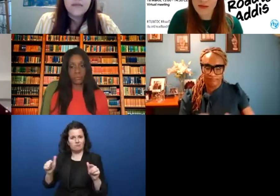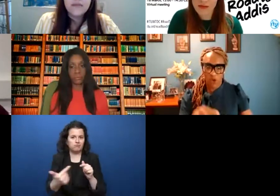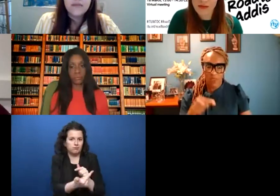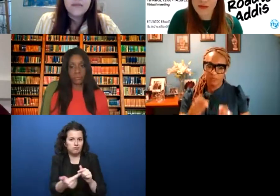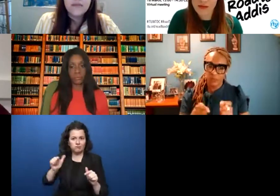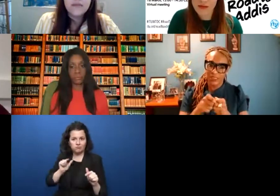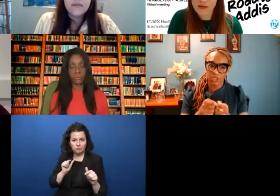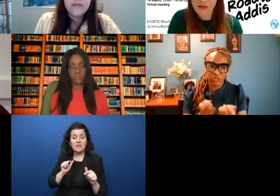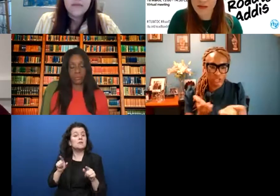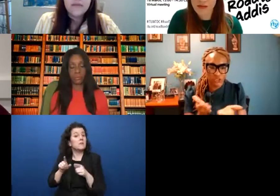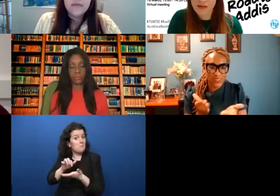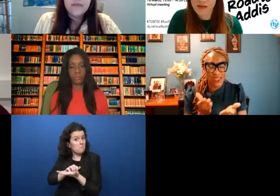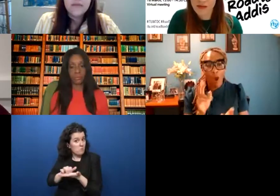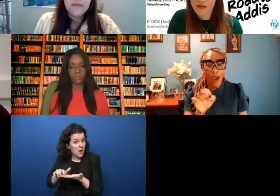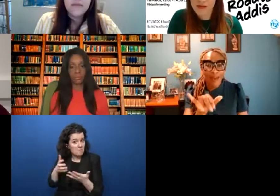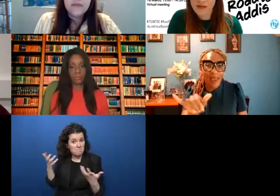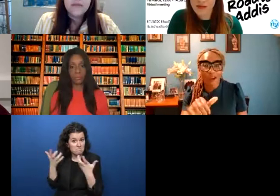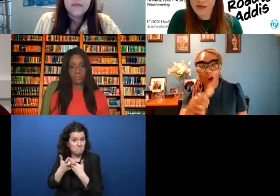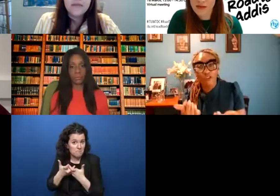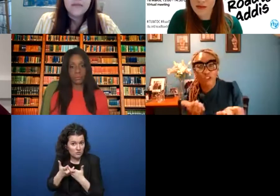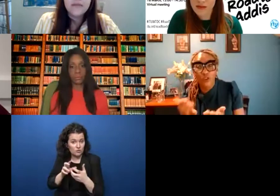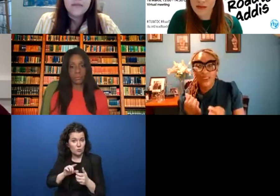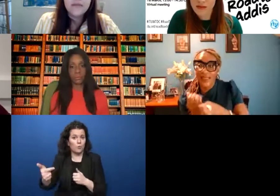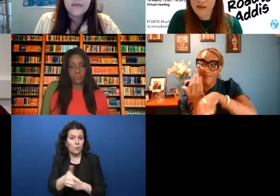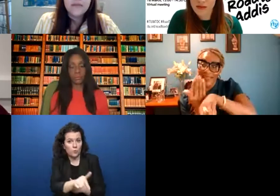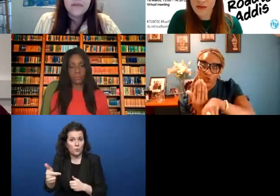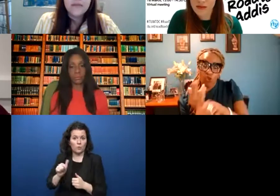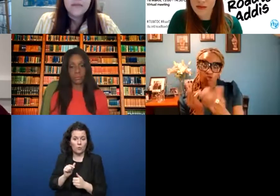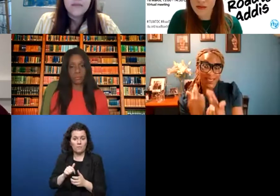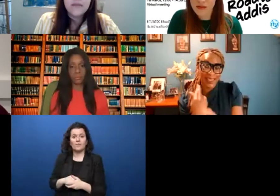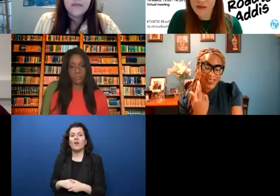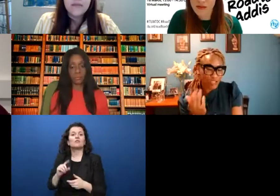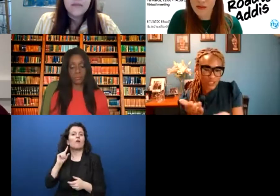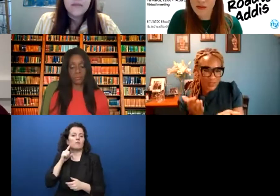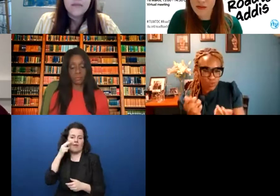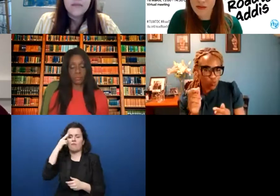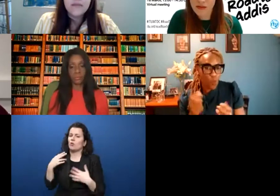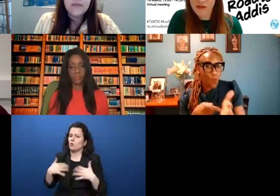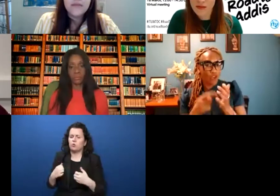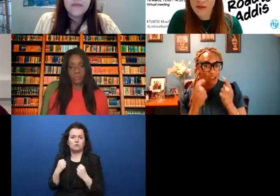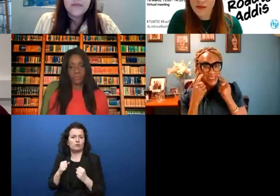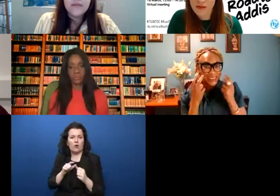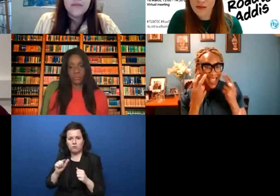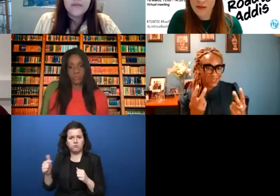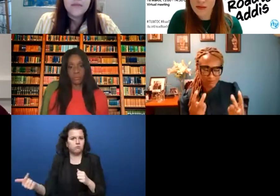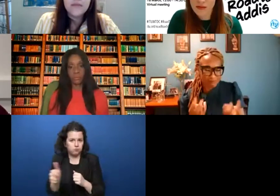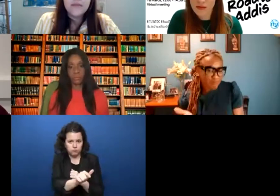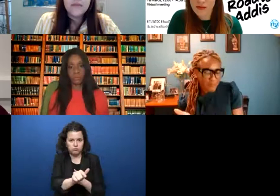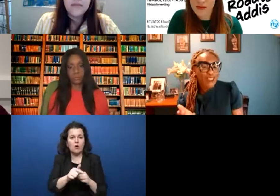braille readers, so deaf-blind people are particularly dependent on that service. Video relay service